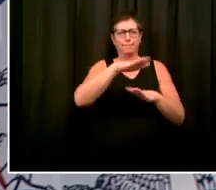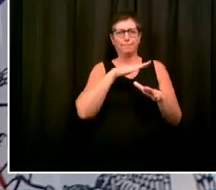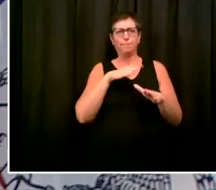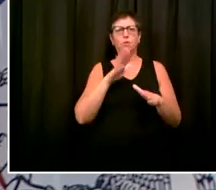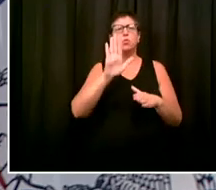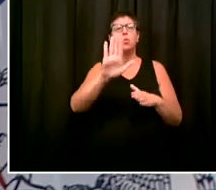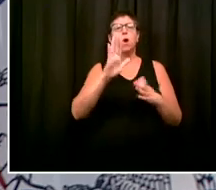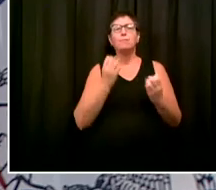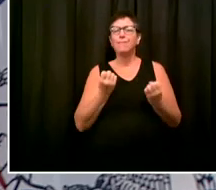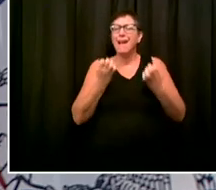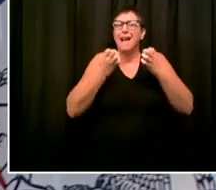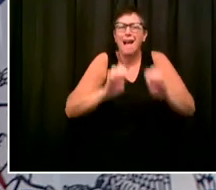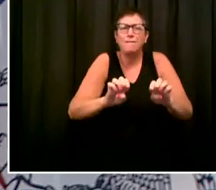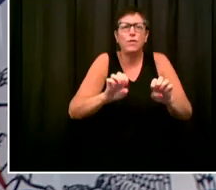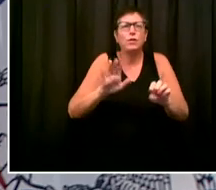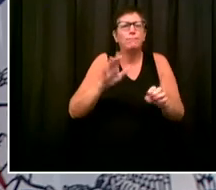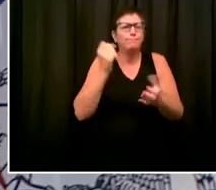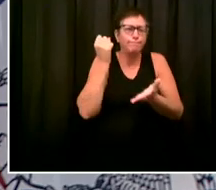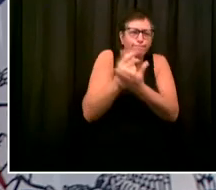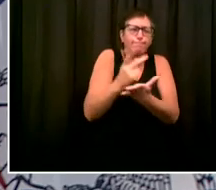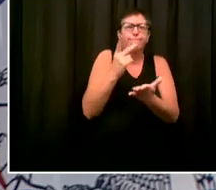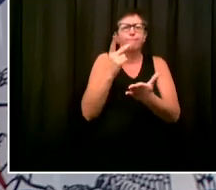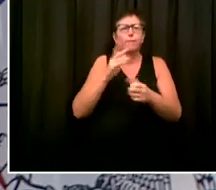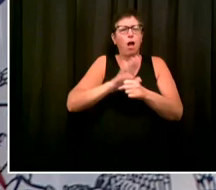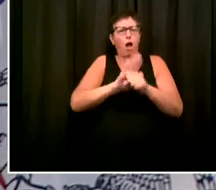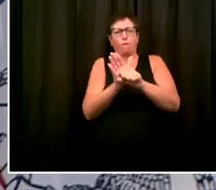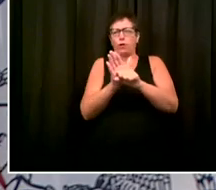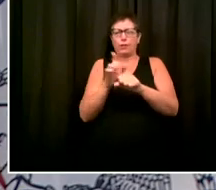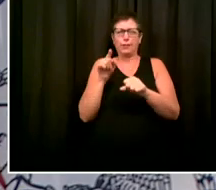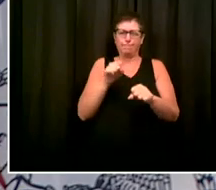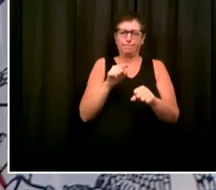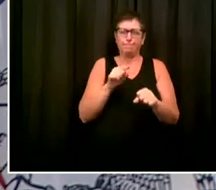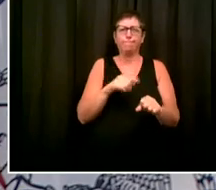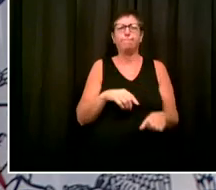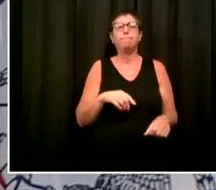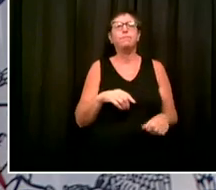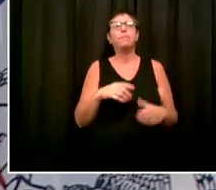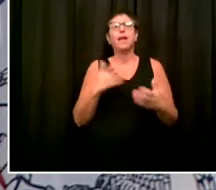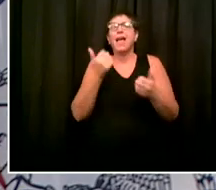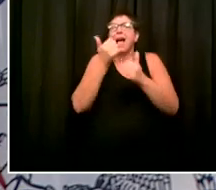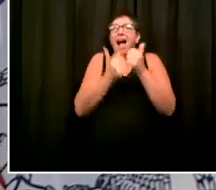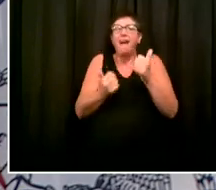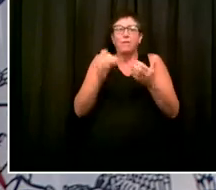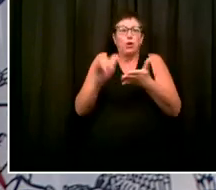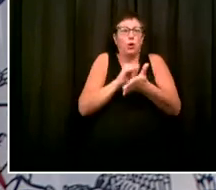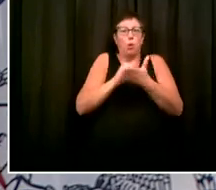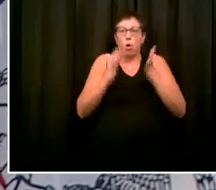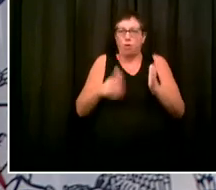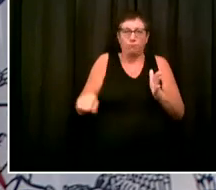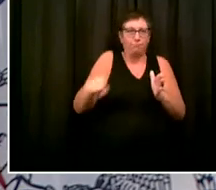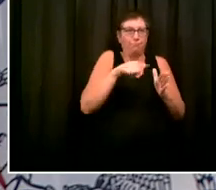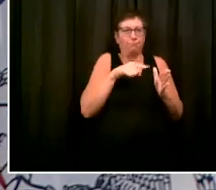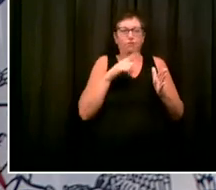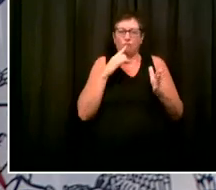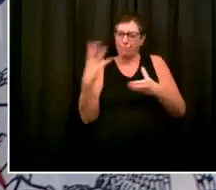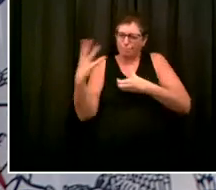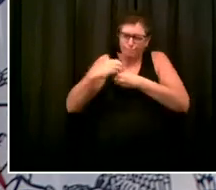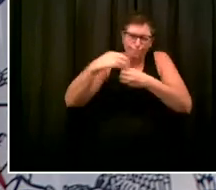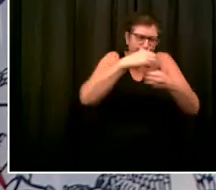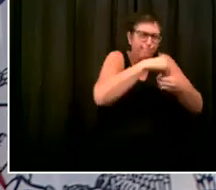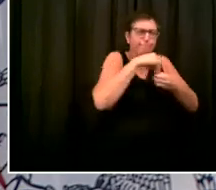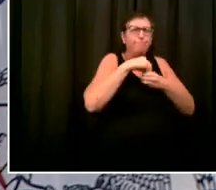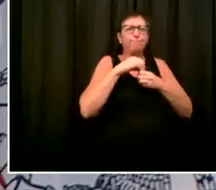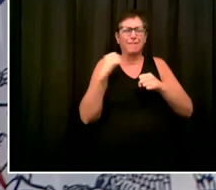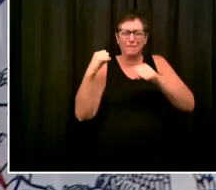participating in some way, and that's why we have gotten as far as we've gotten. And what we're focusing on now is neighborhoods that need